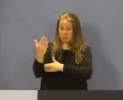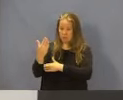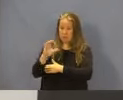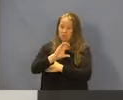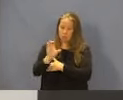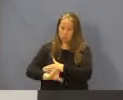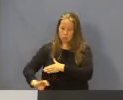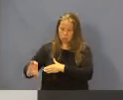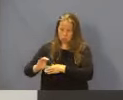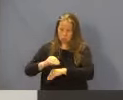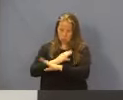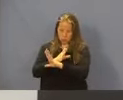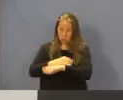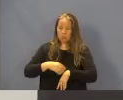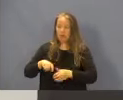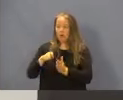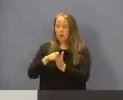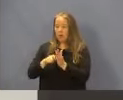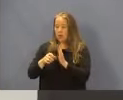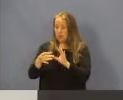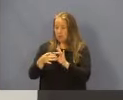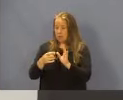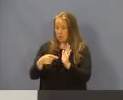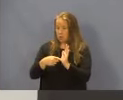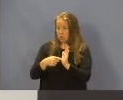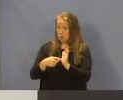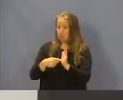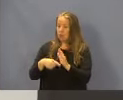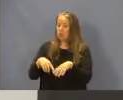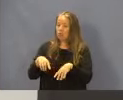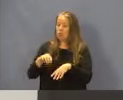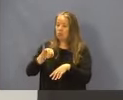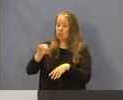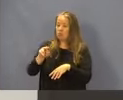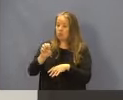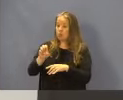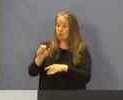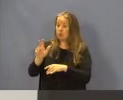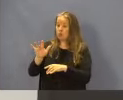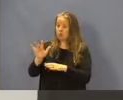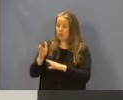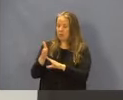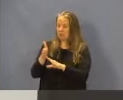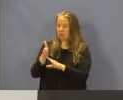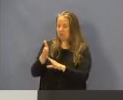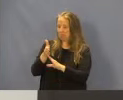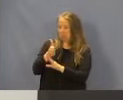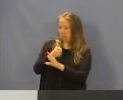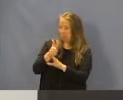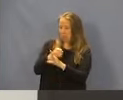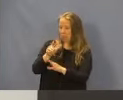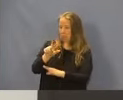Zoom. Written comments are due on or before June the 25th, 2024.